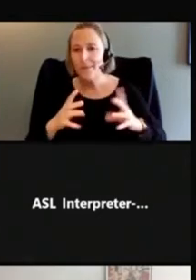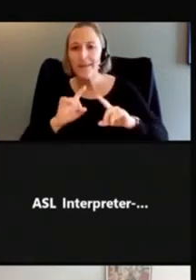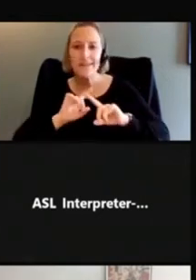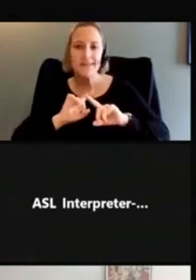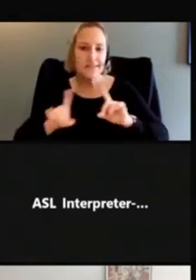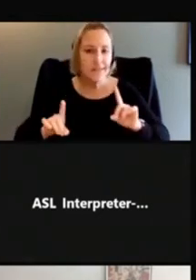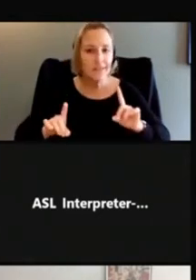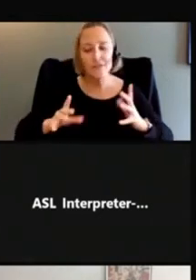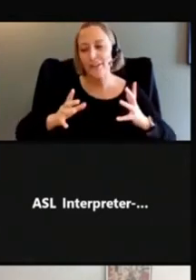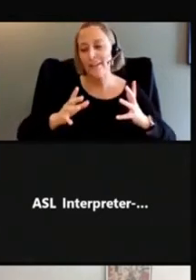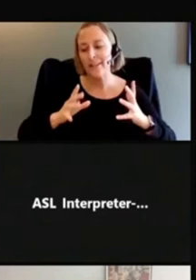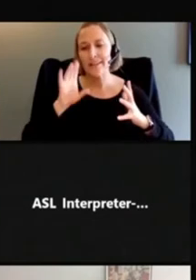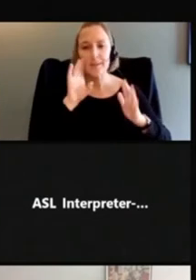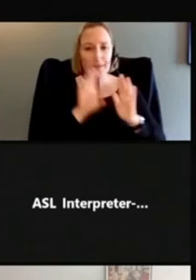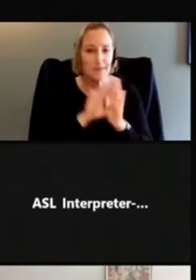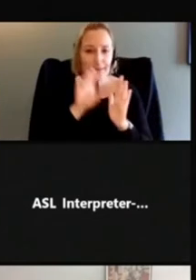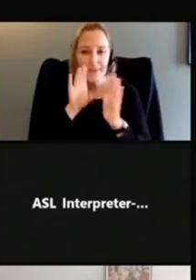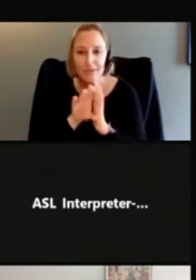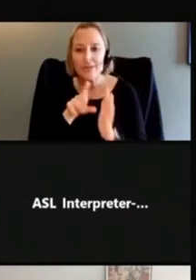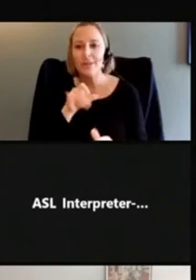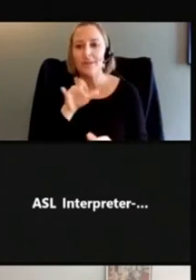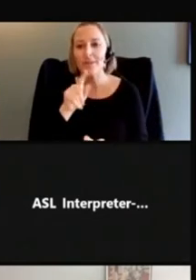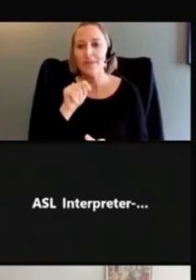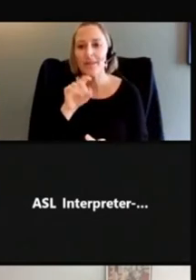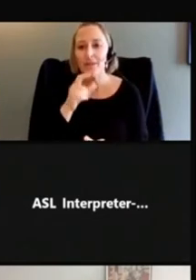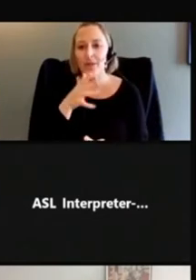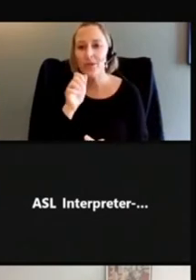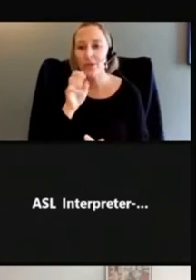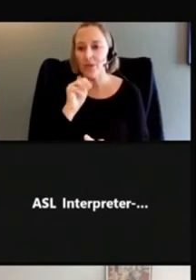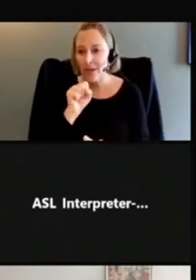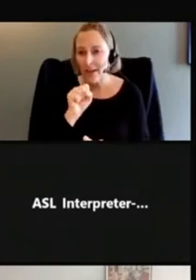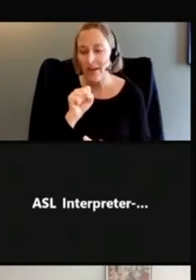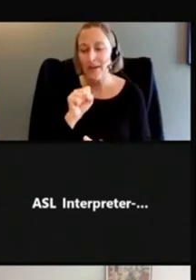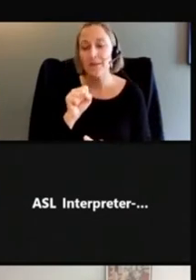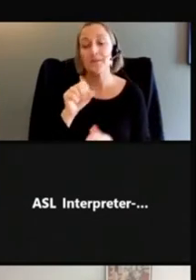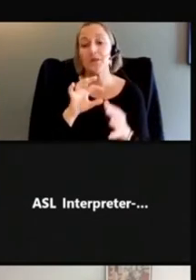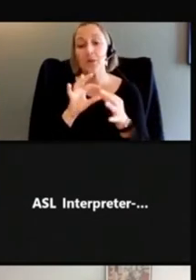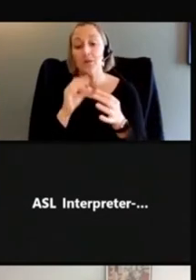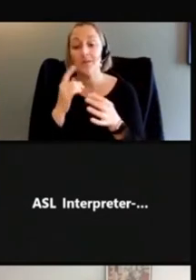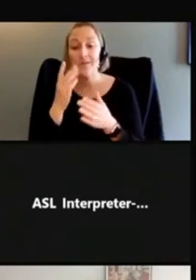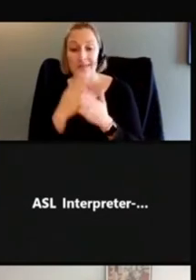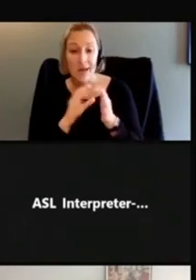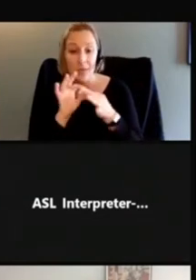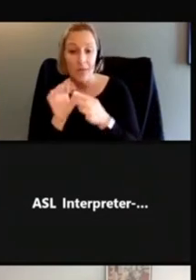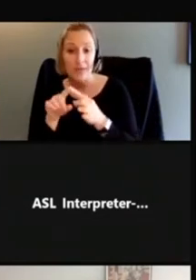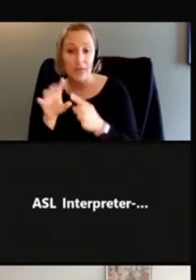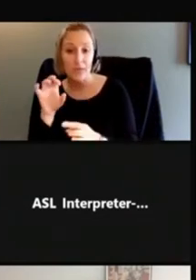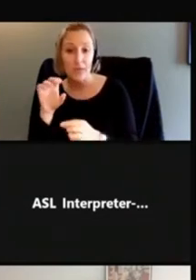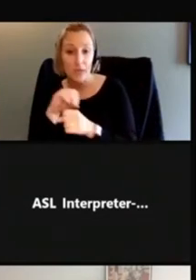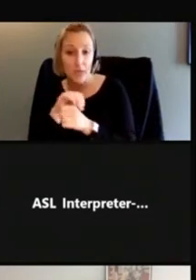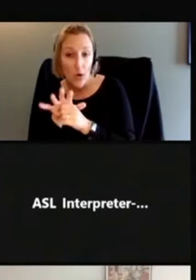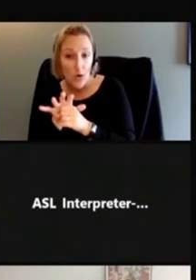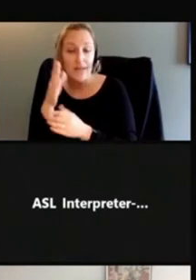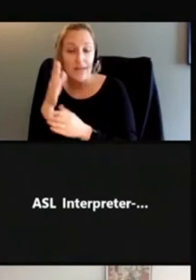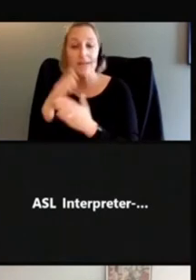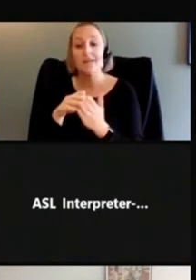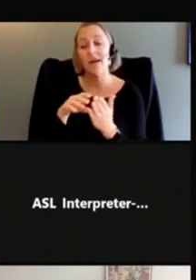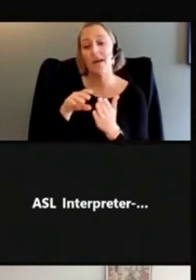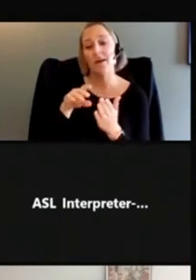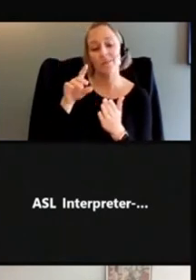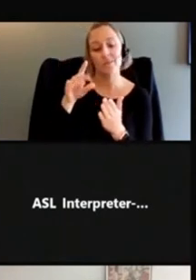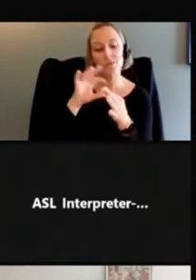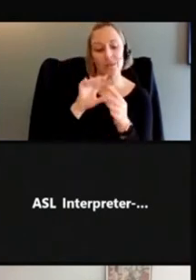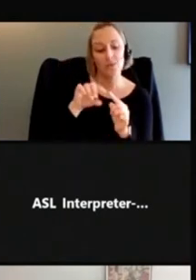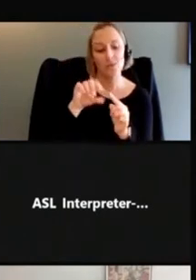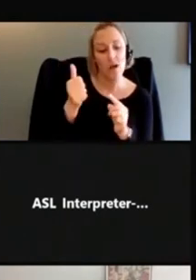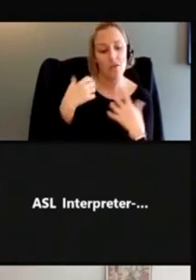pictograms, as you saw, kind of for COVID and for different other health best practices, or